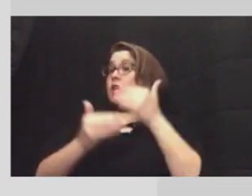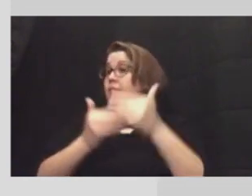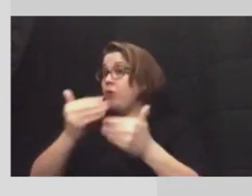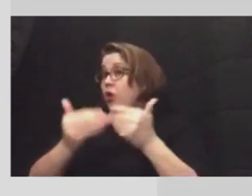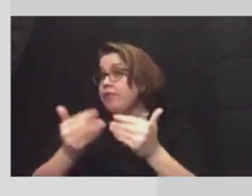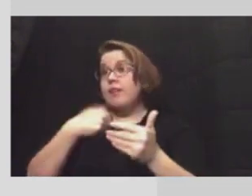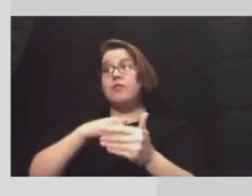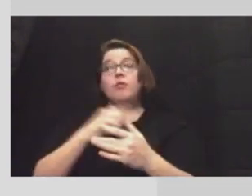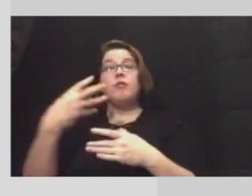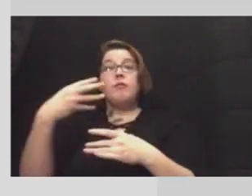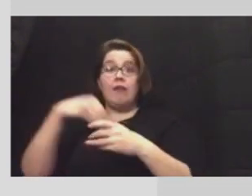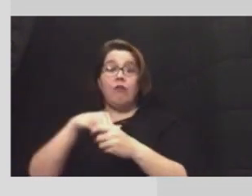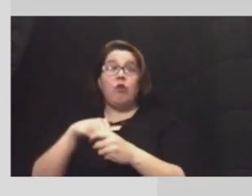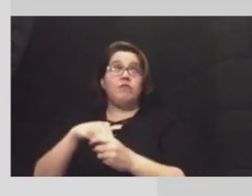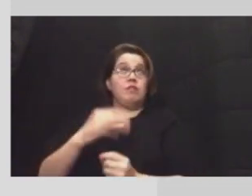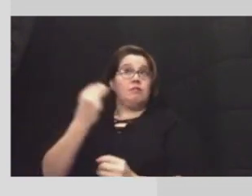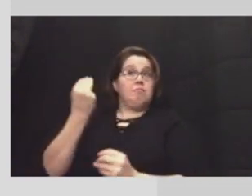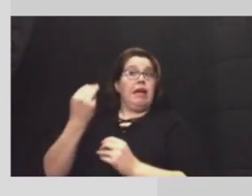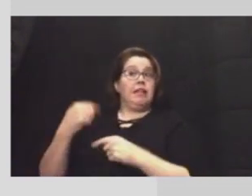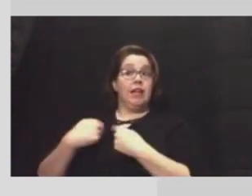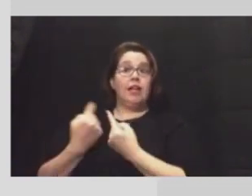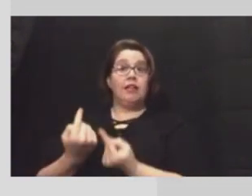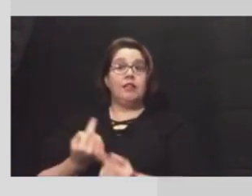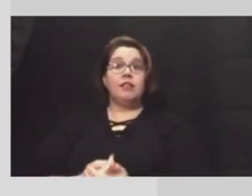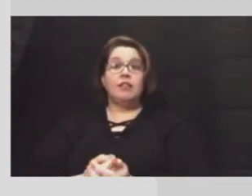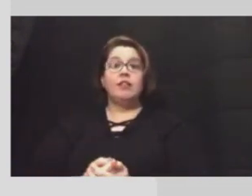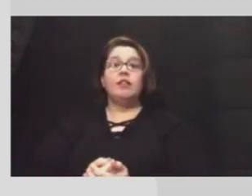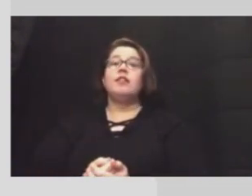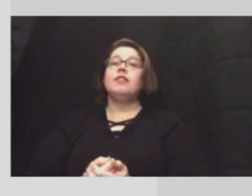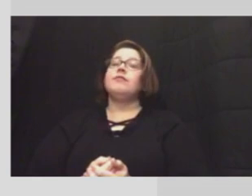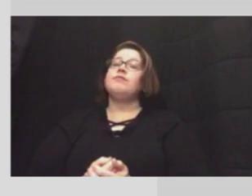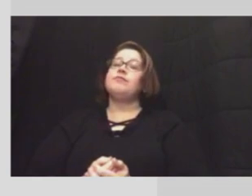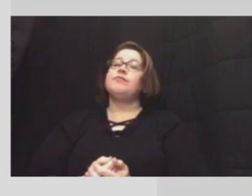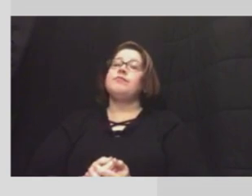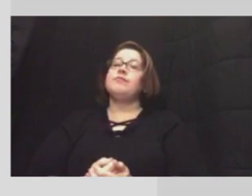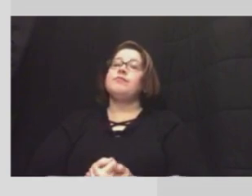in uh since monday uh and we're going to stick to it